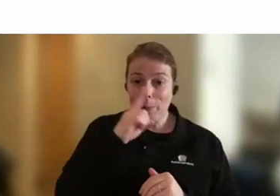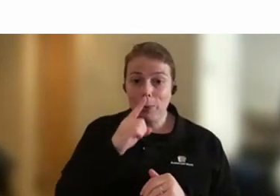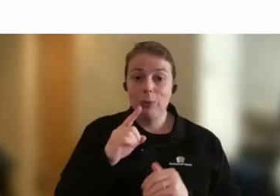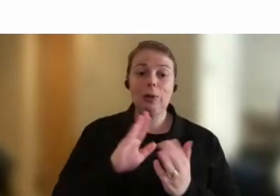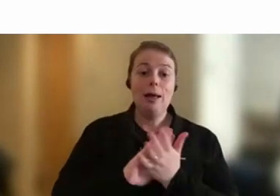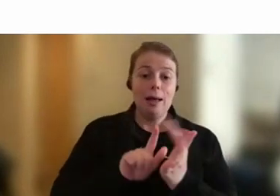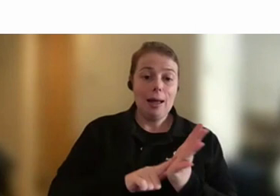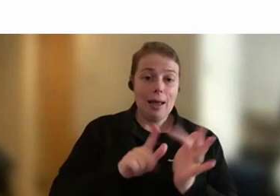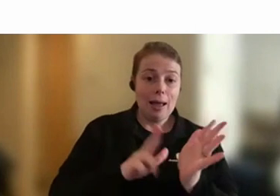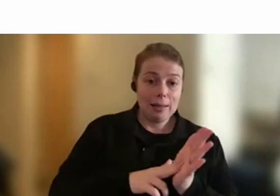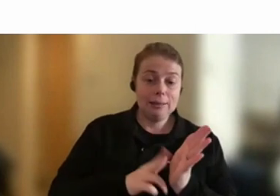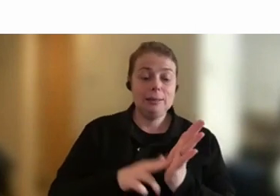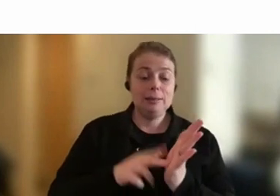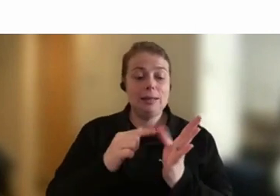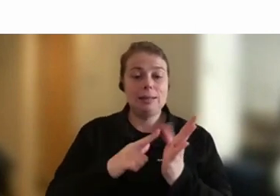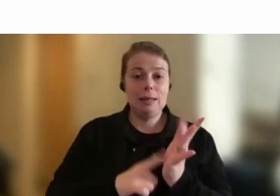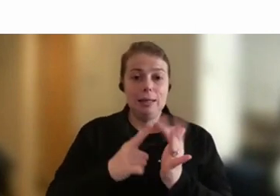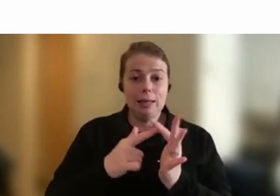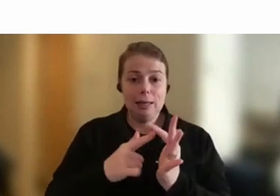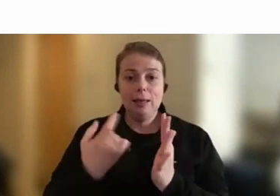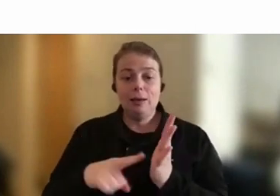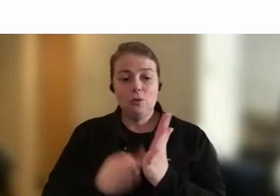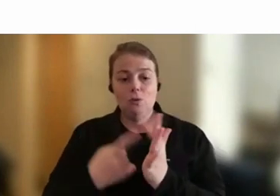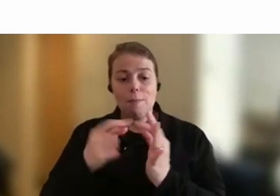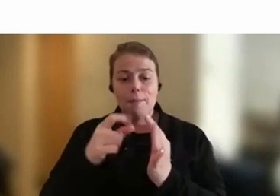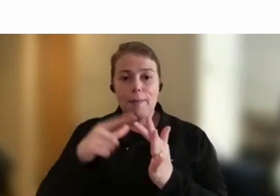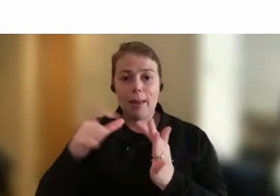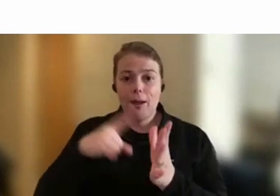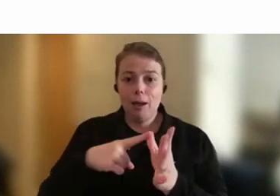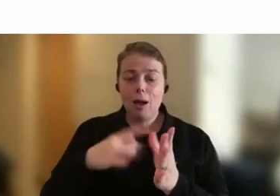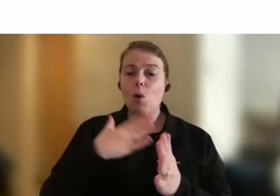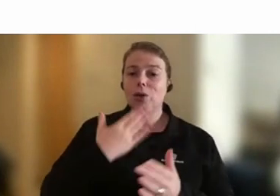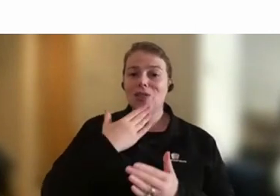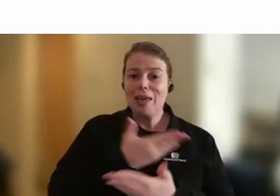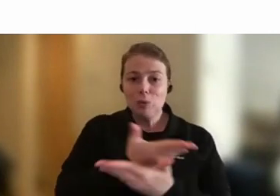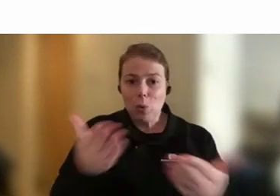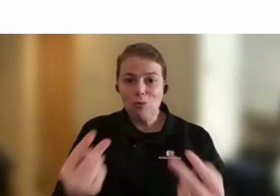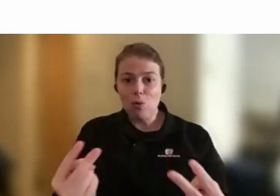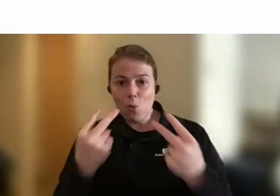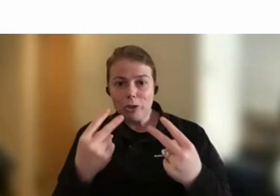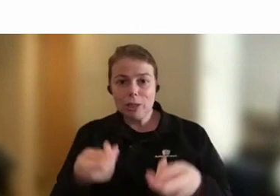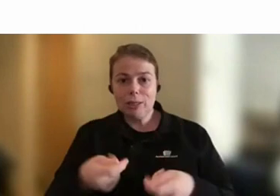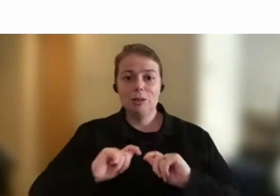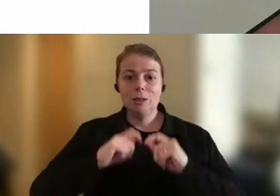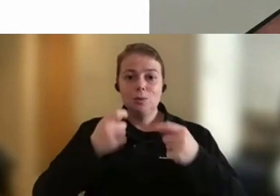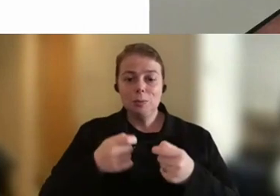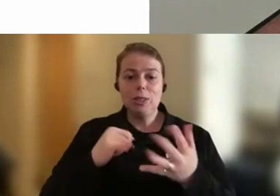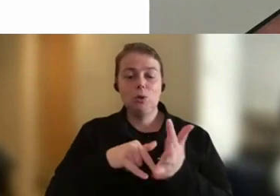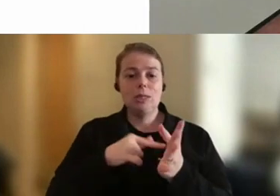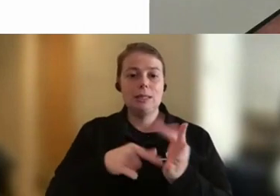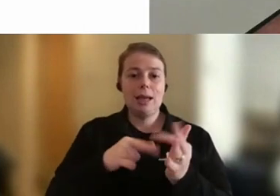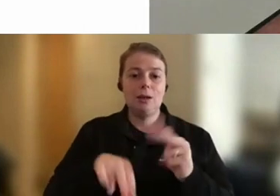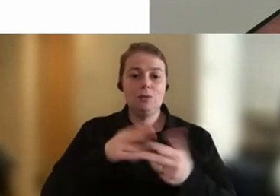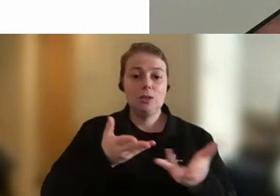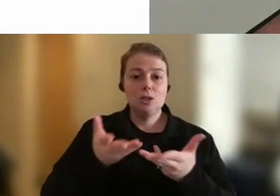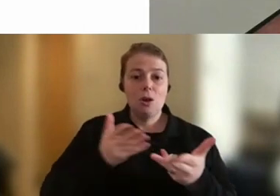and Rebecca. And I would also like to thank all of you for watching and contributing to the State of the Service Roadshow Victoria event. Before we